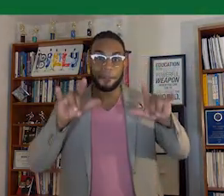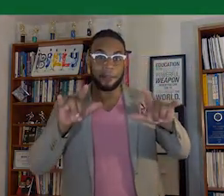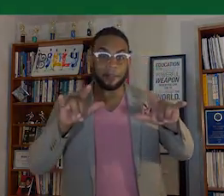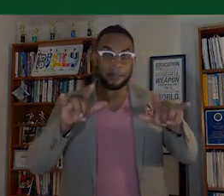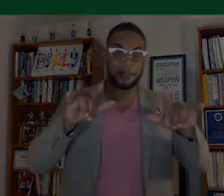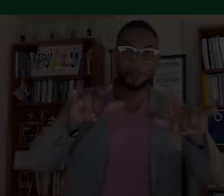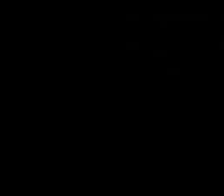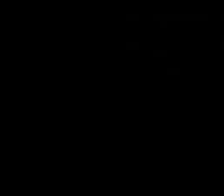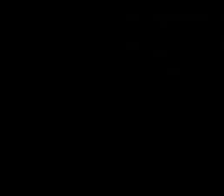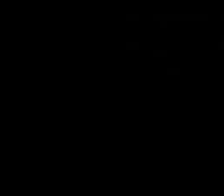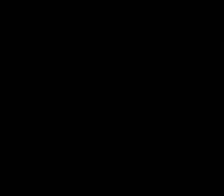Okay. Well Bye. Okay.